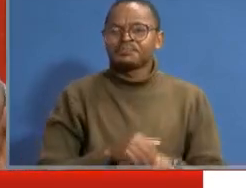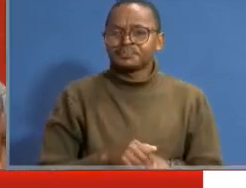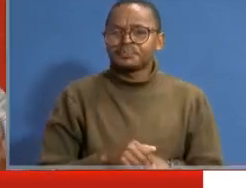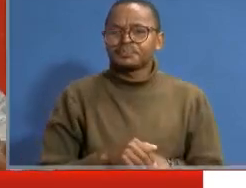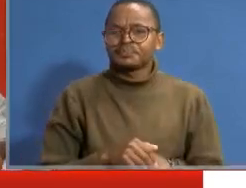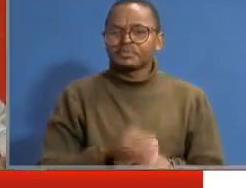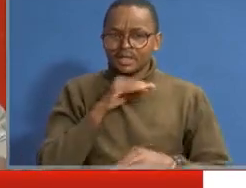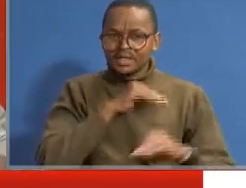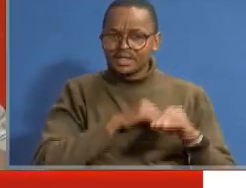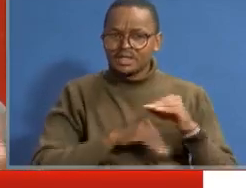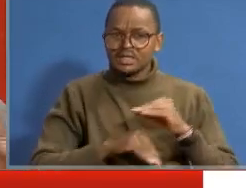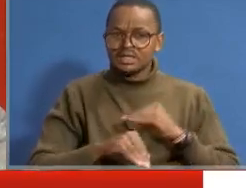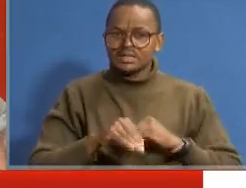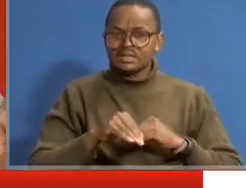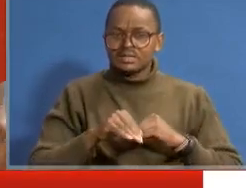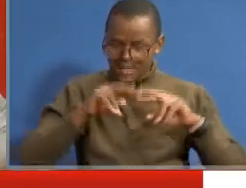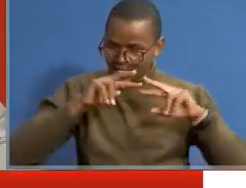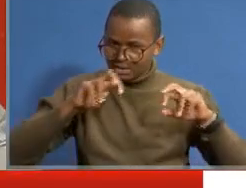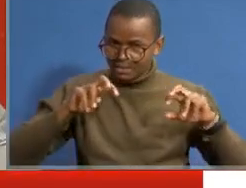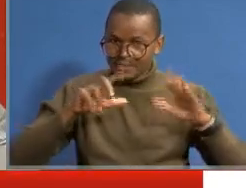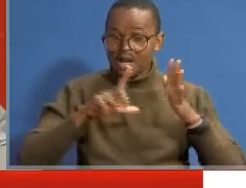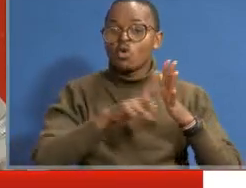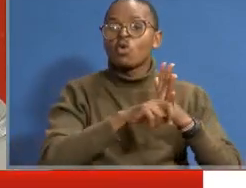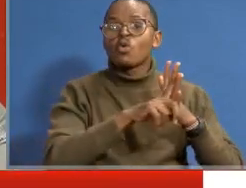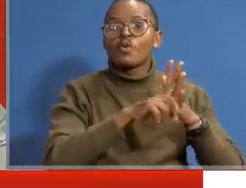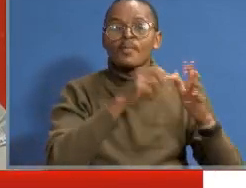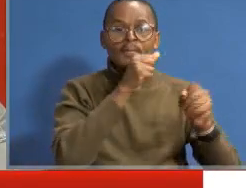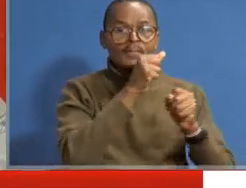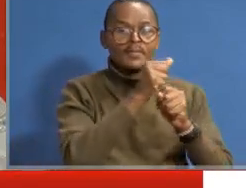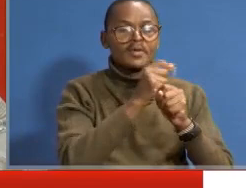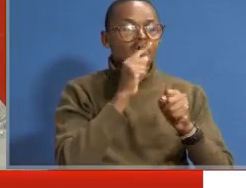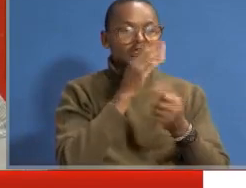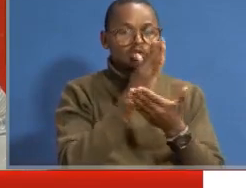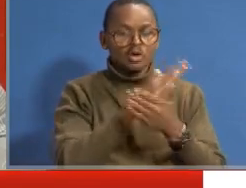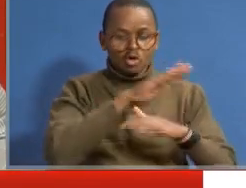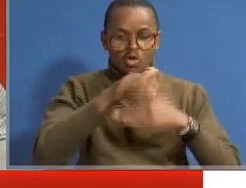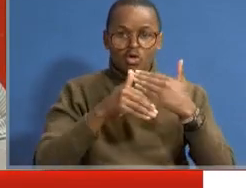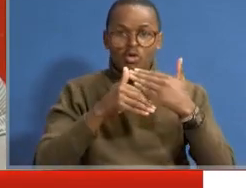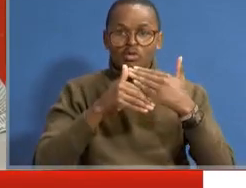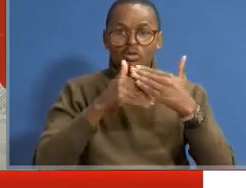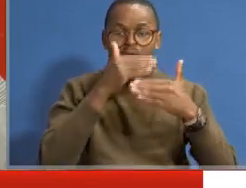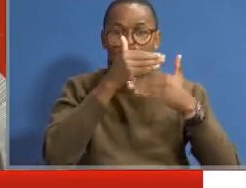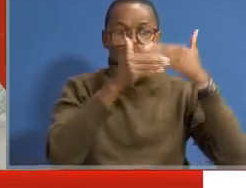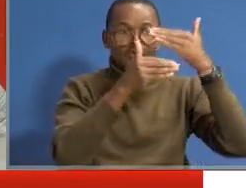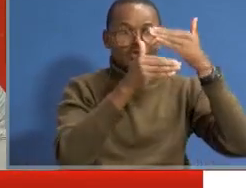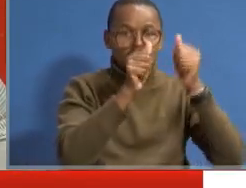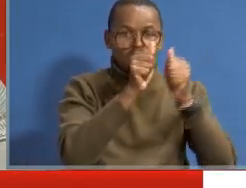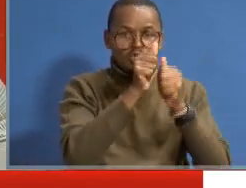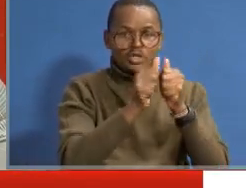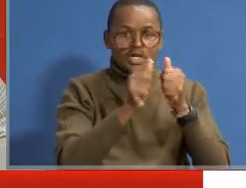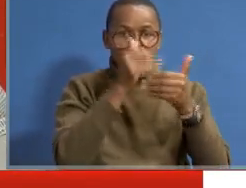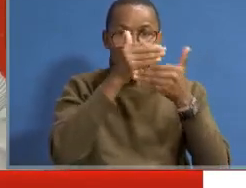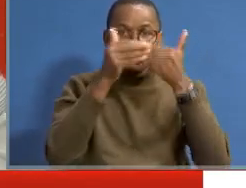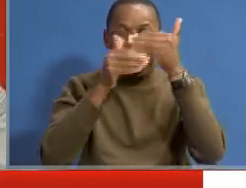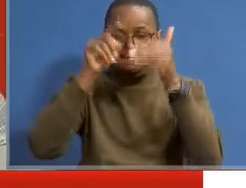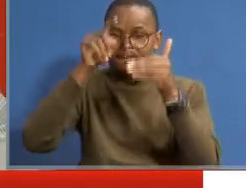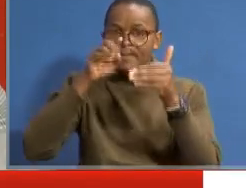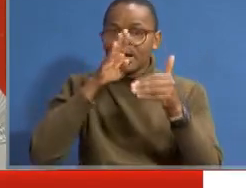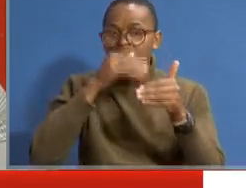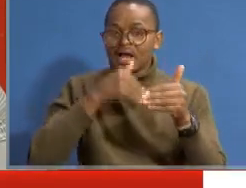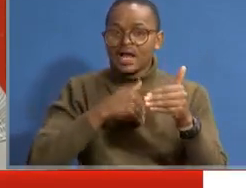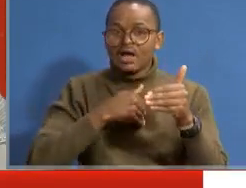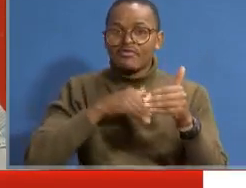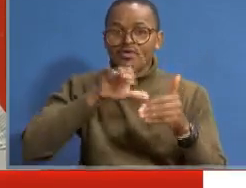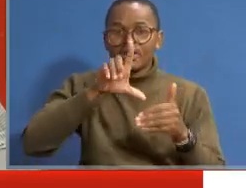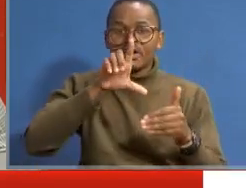The disability law makes sure that all buildings which are constructed must have